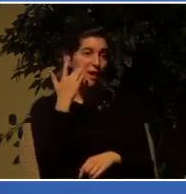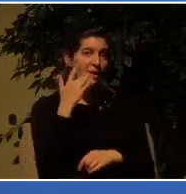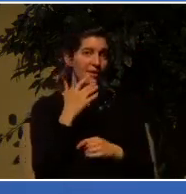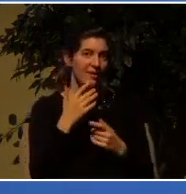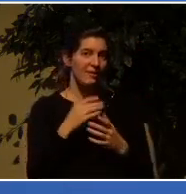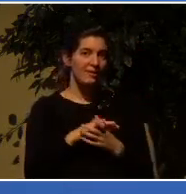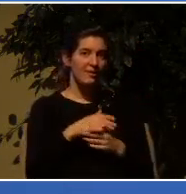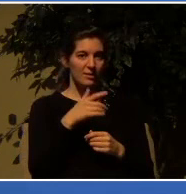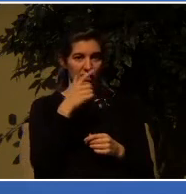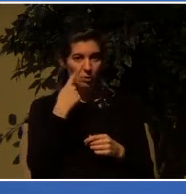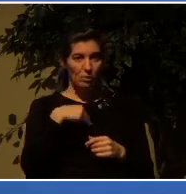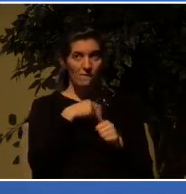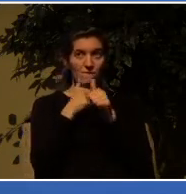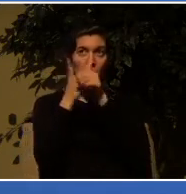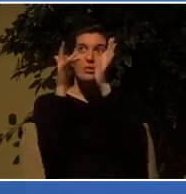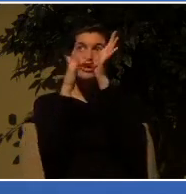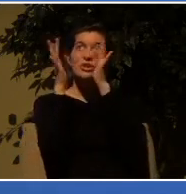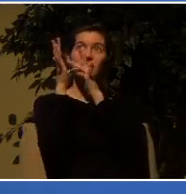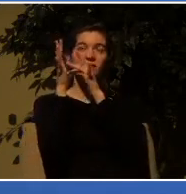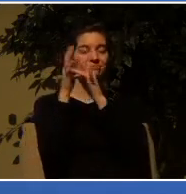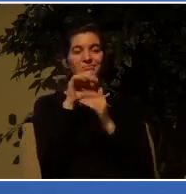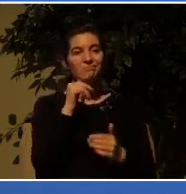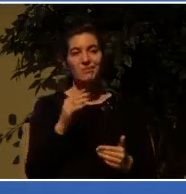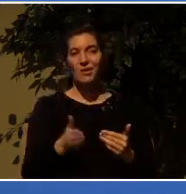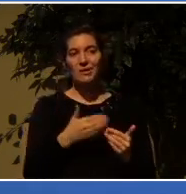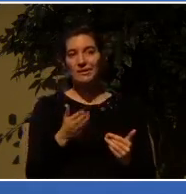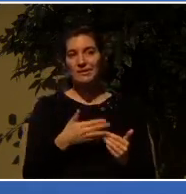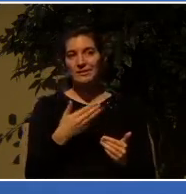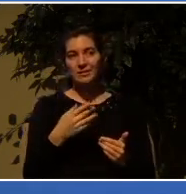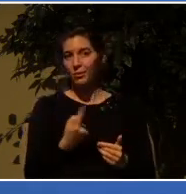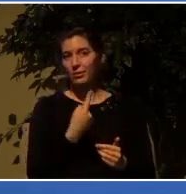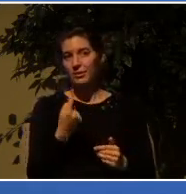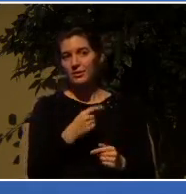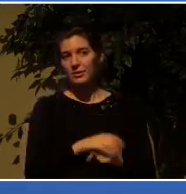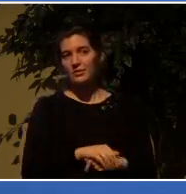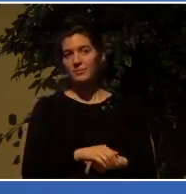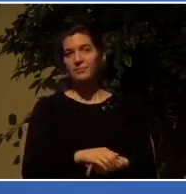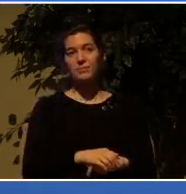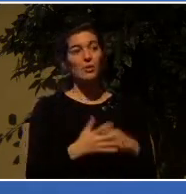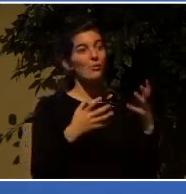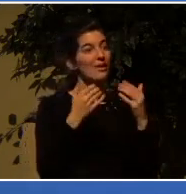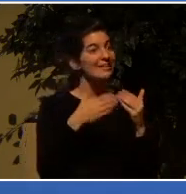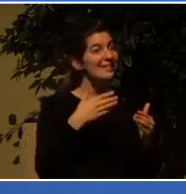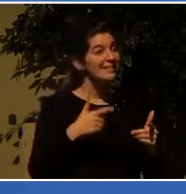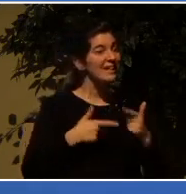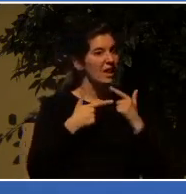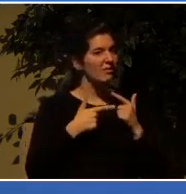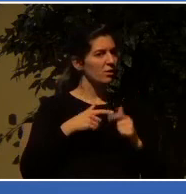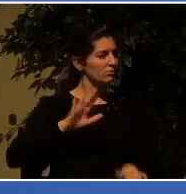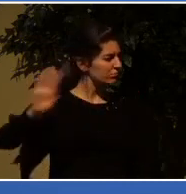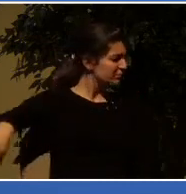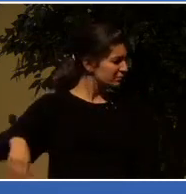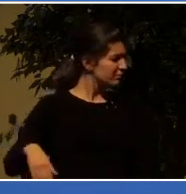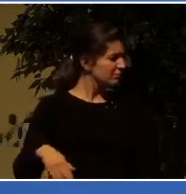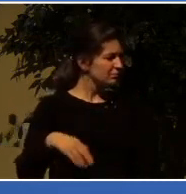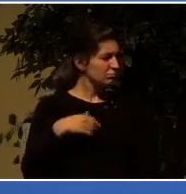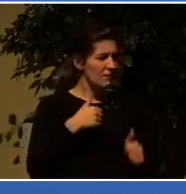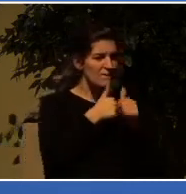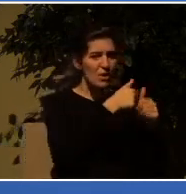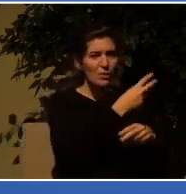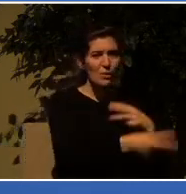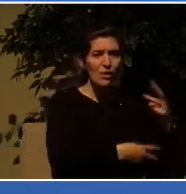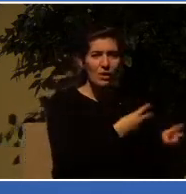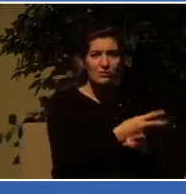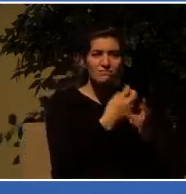is not always easy and if you want an easy life turn your back on Jesus and follow the